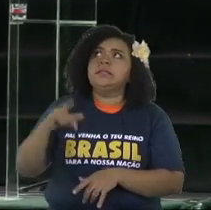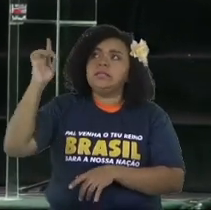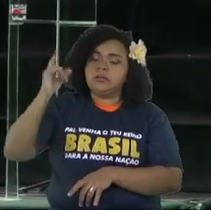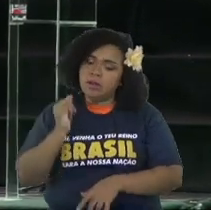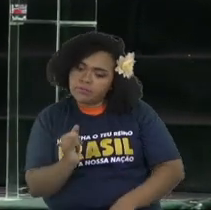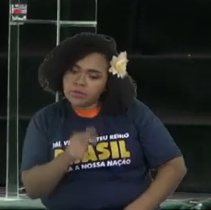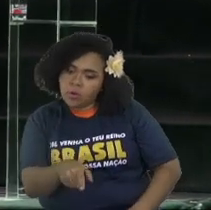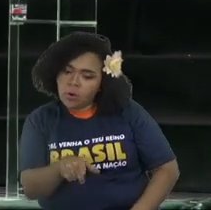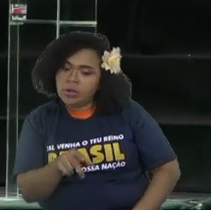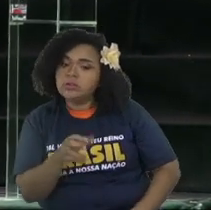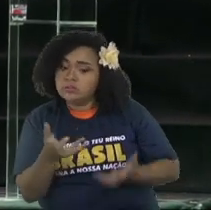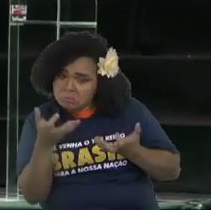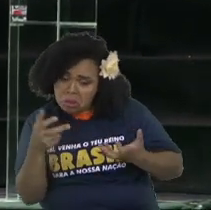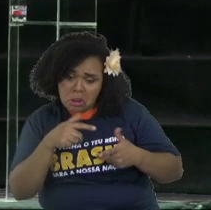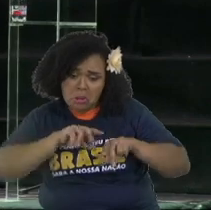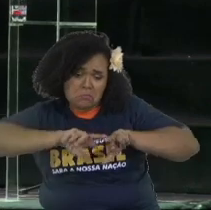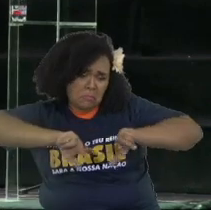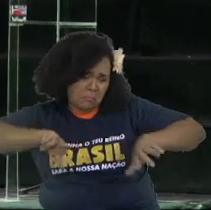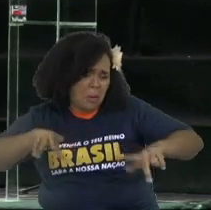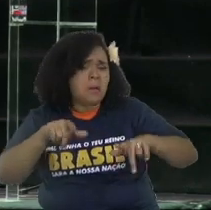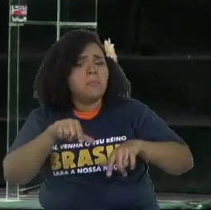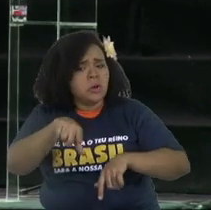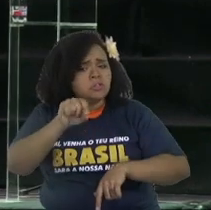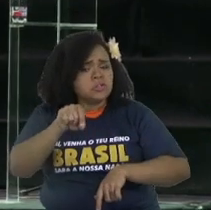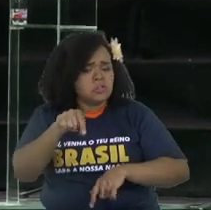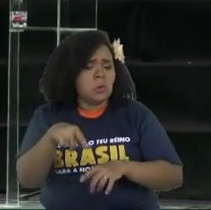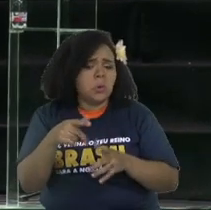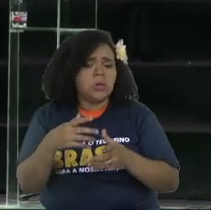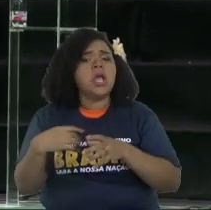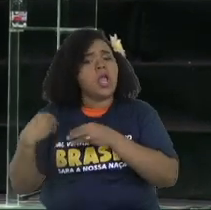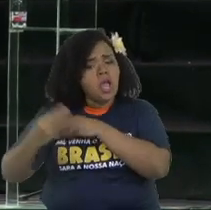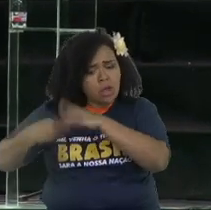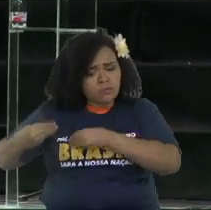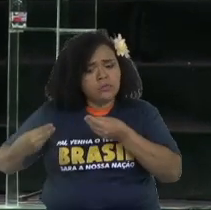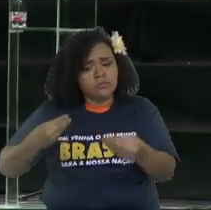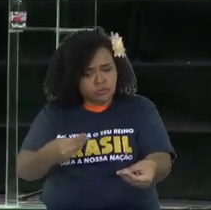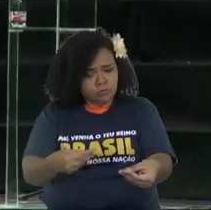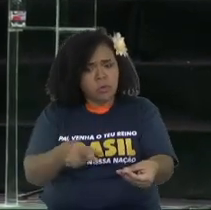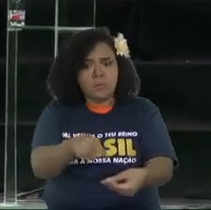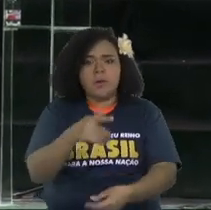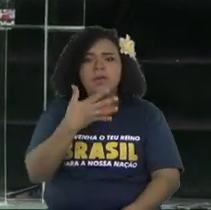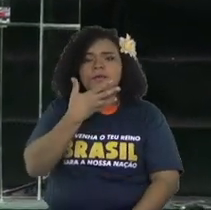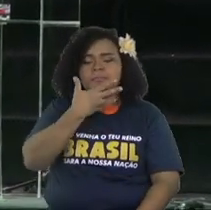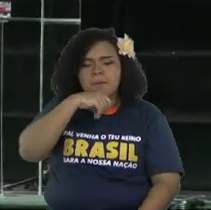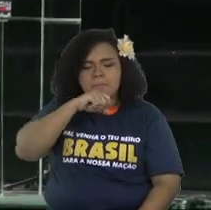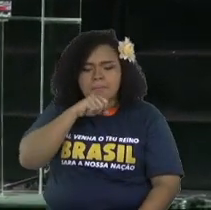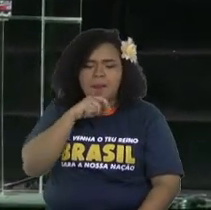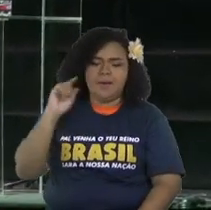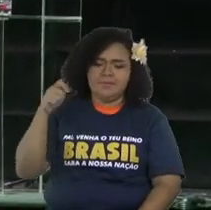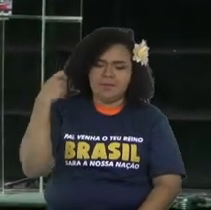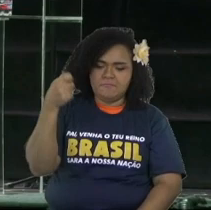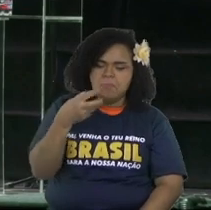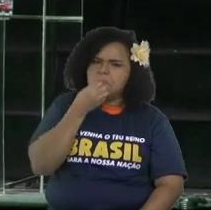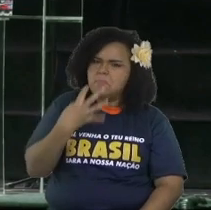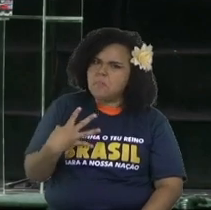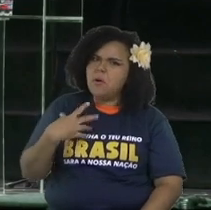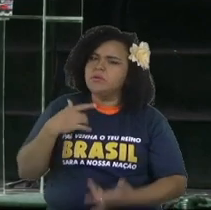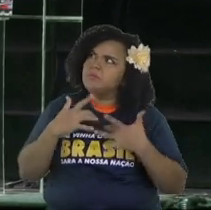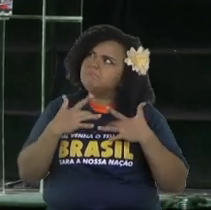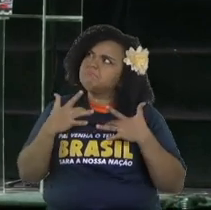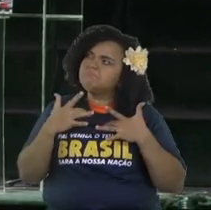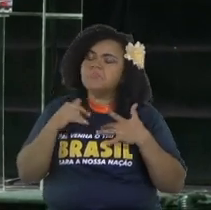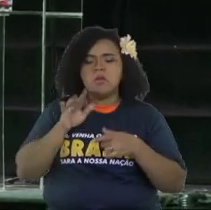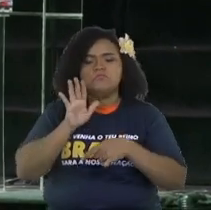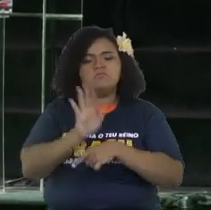ask me whatever you want. In honor of your father, you can ask me whatever you want that I will give to you.